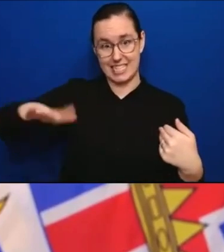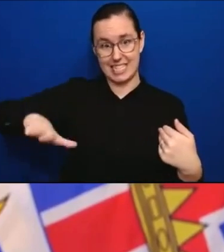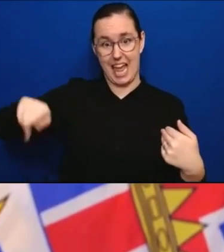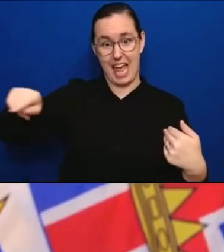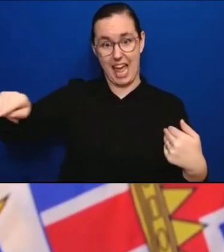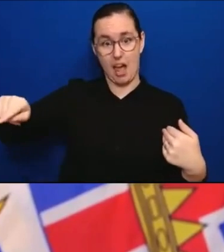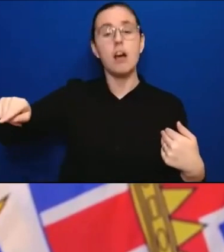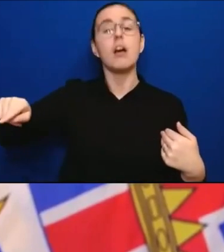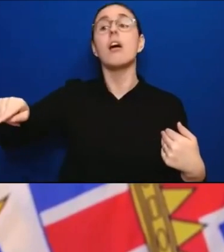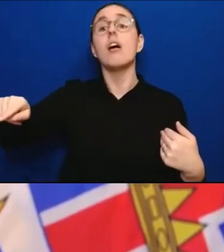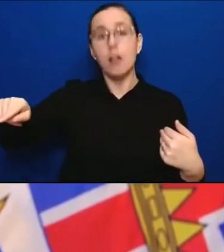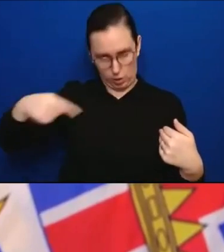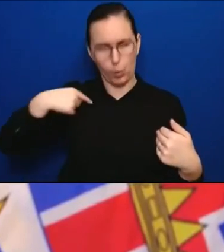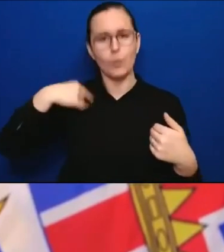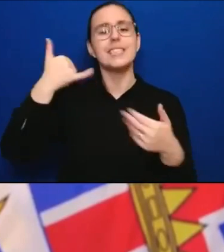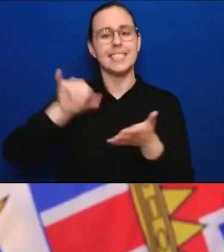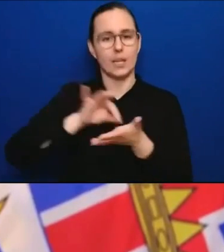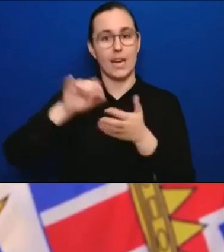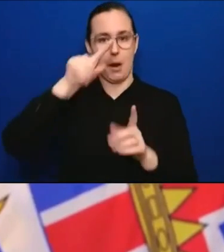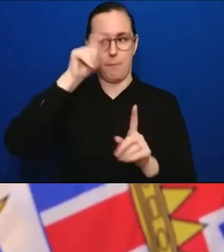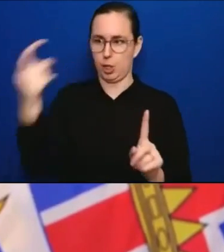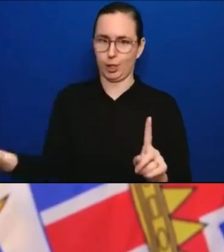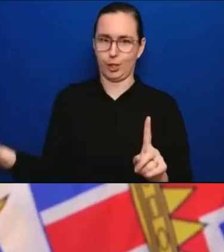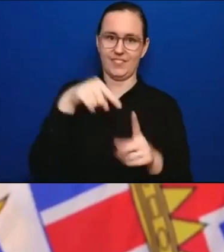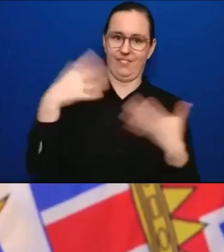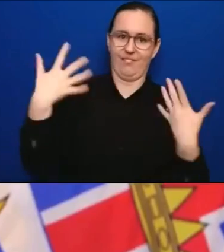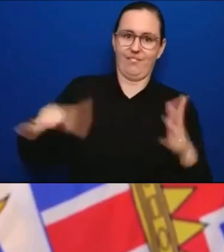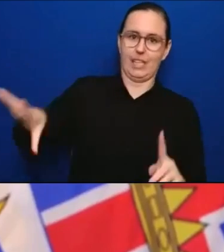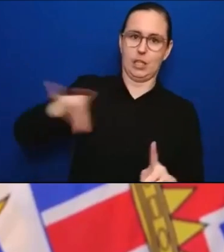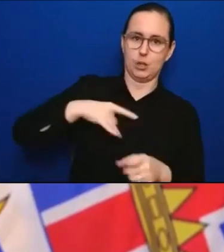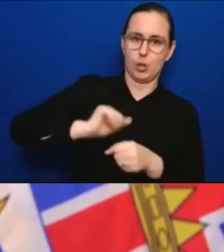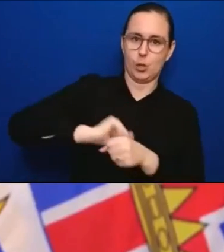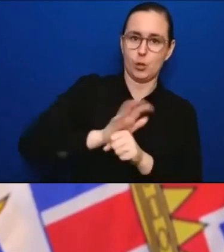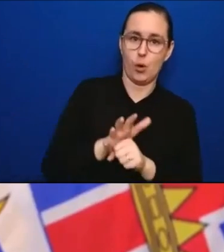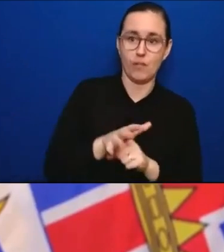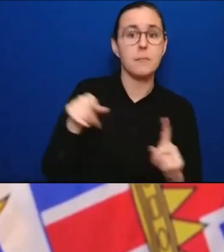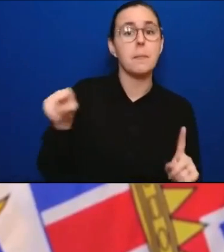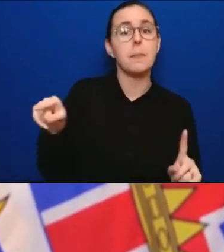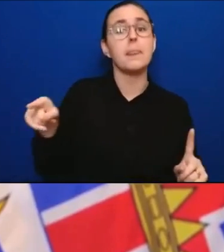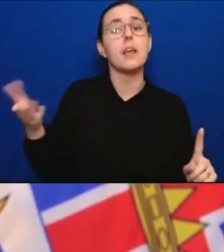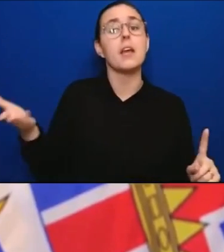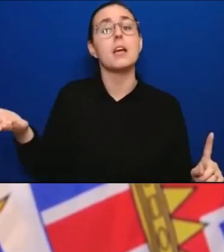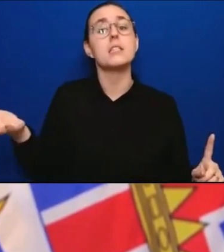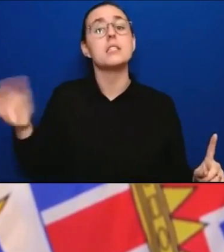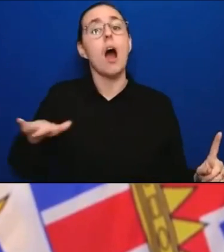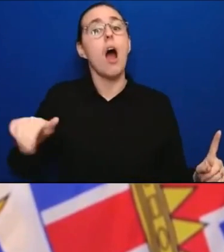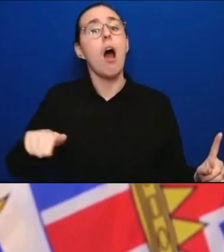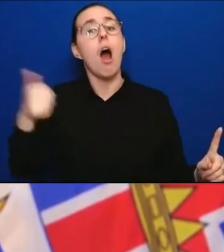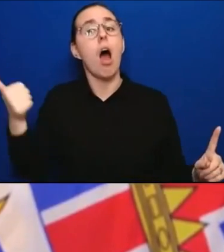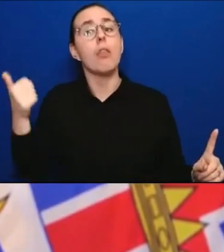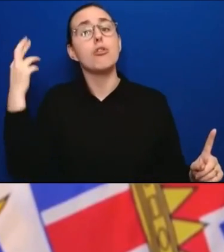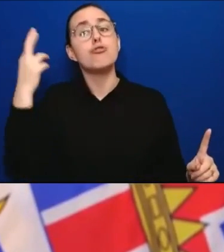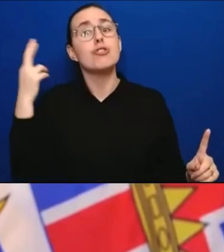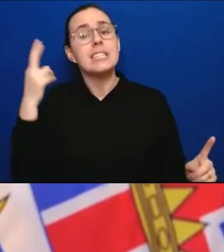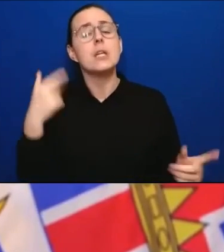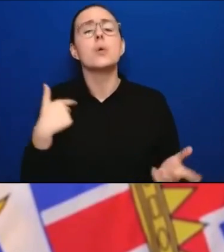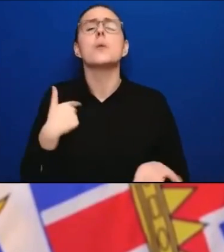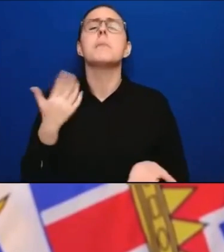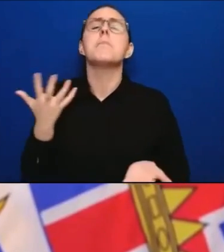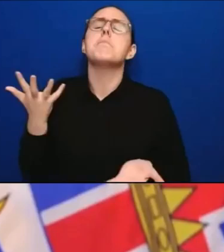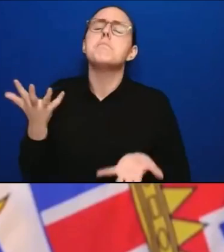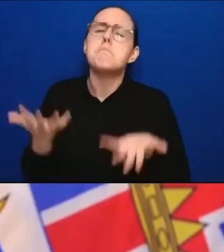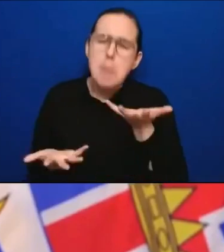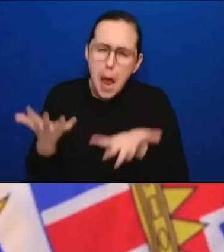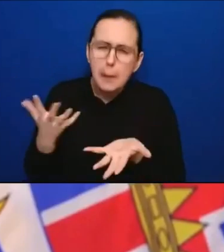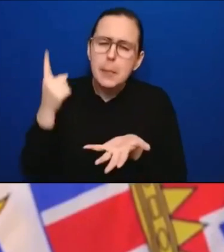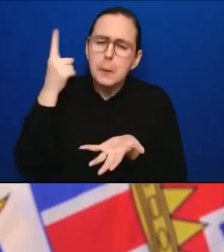that. But we are also seeing unvaccinated people in particular who don't have that degree of protection from severe illness